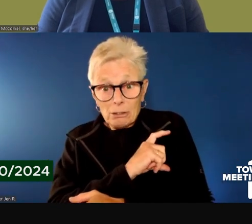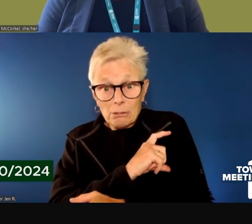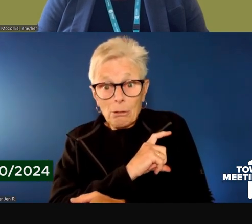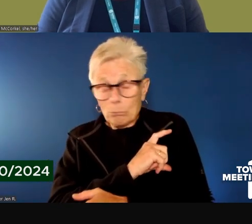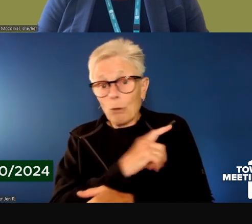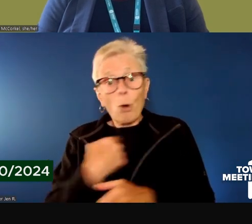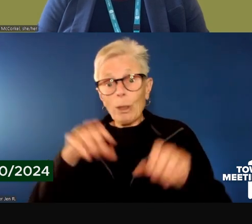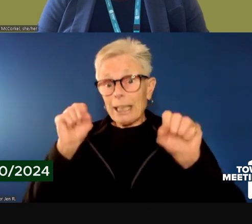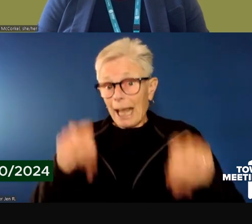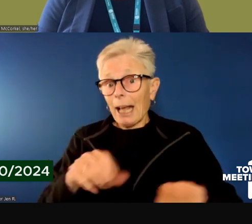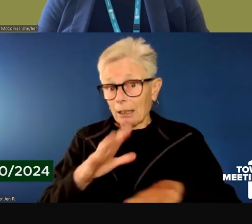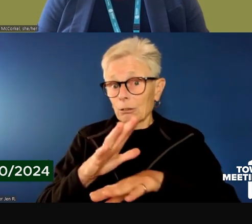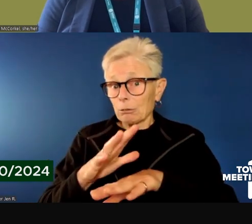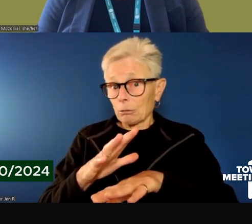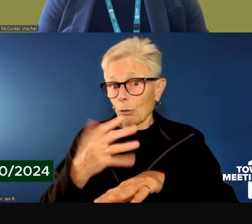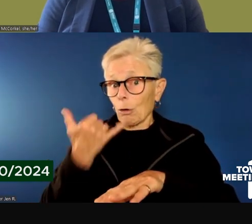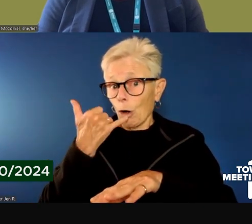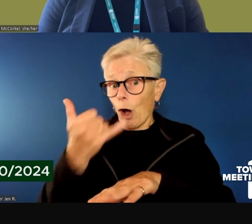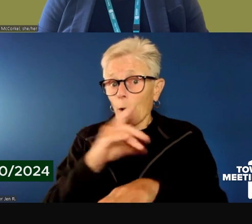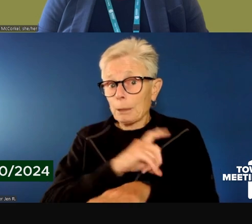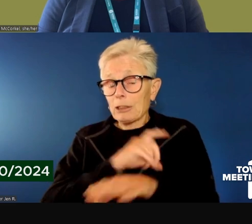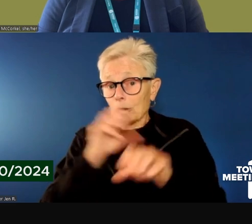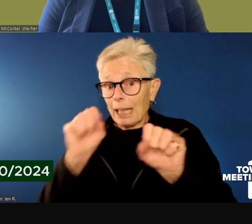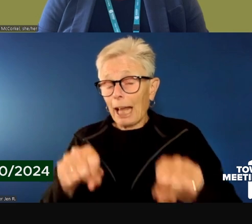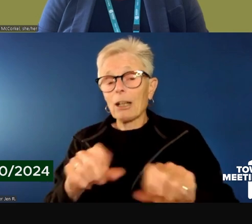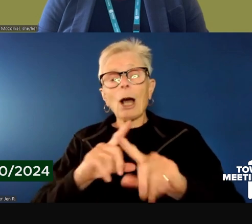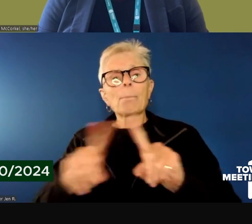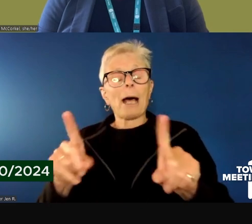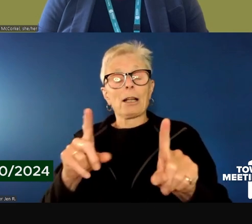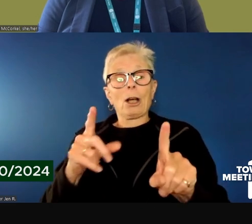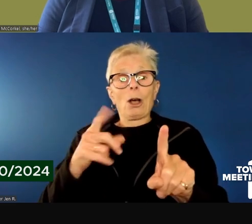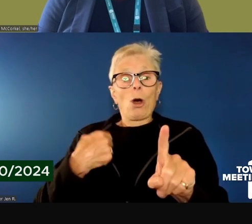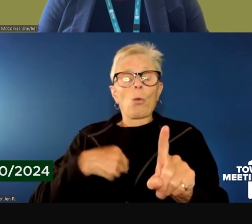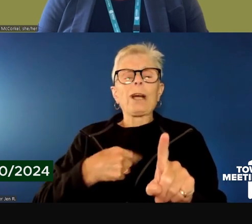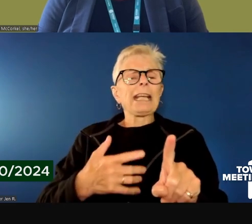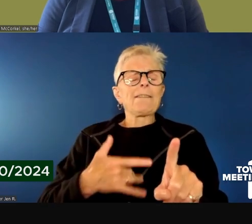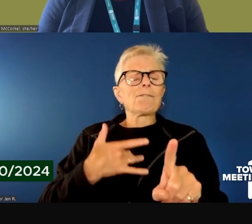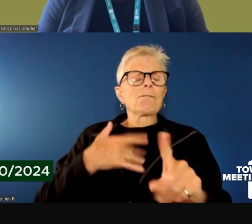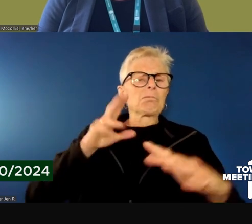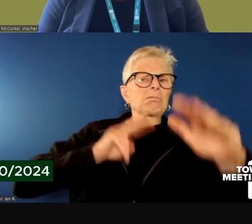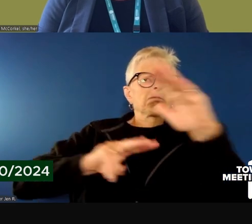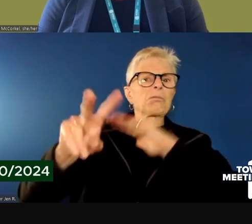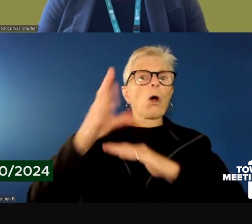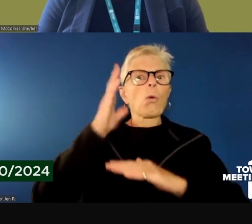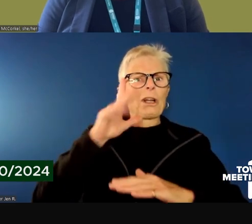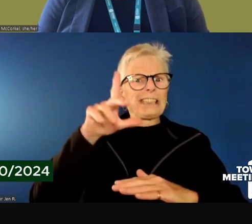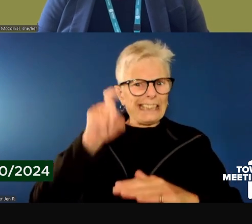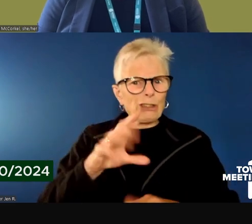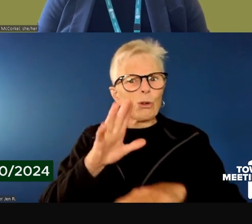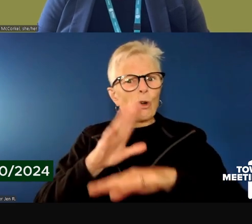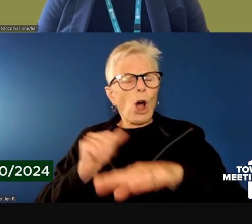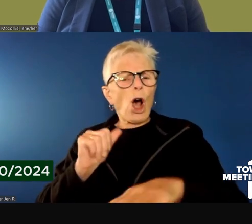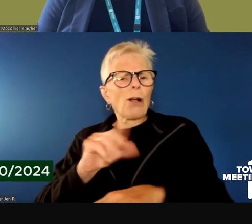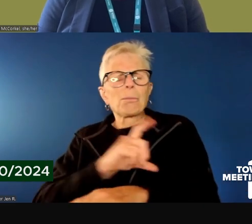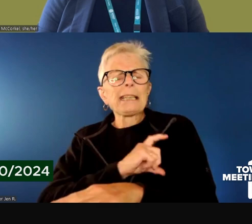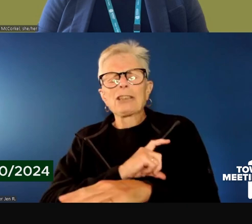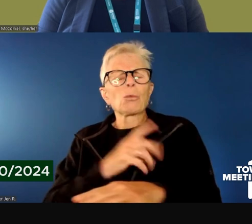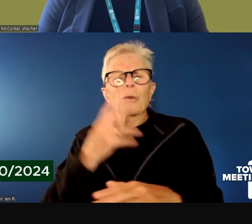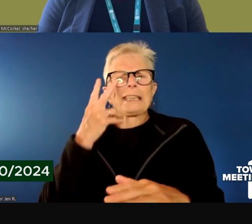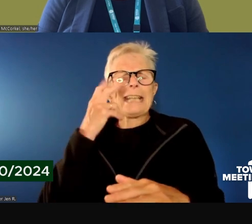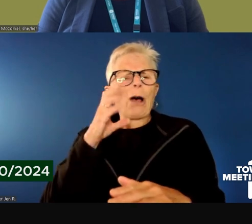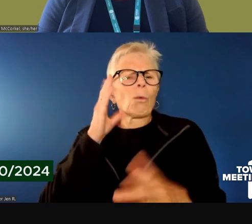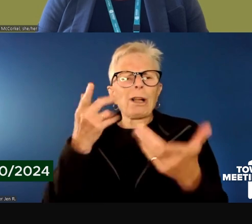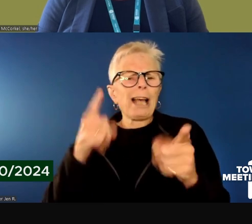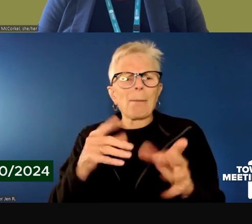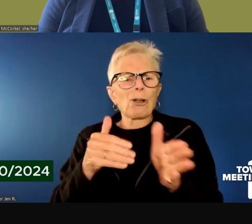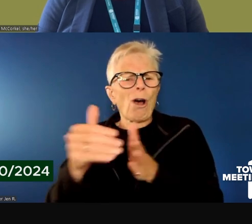available, although we believe the need to escalate to that level will be few and far between. In running numbers, so currently,